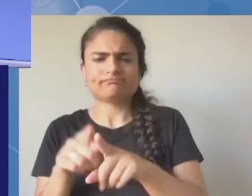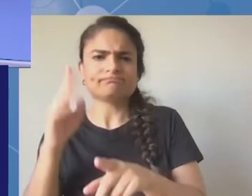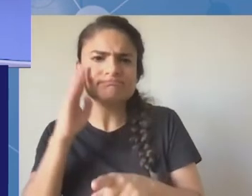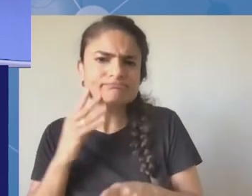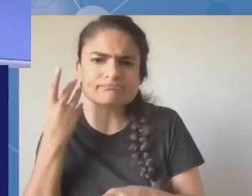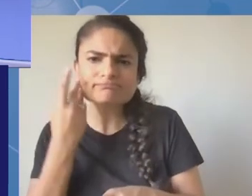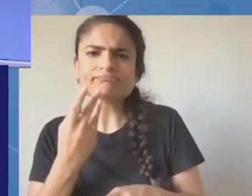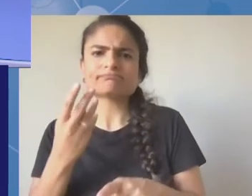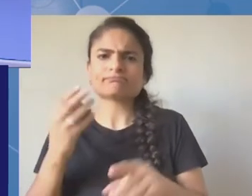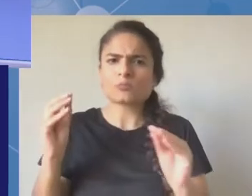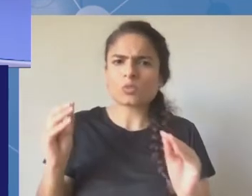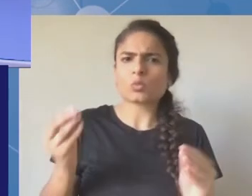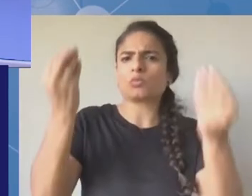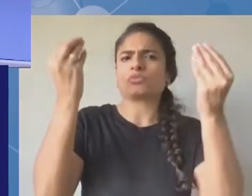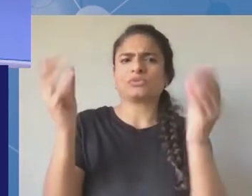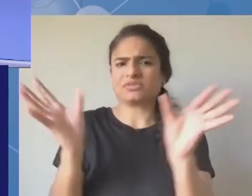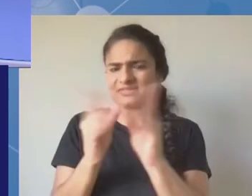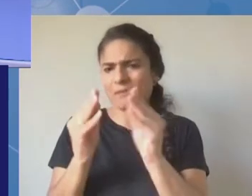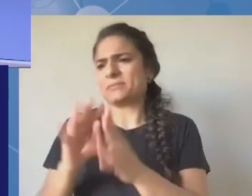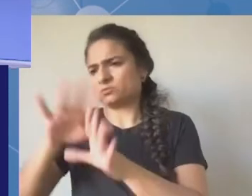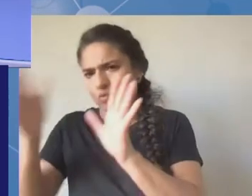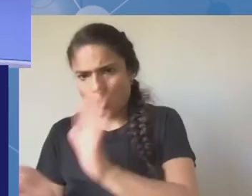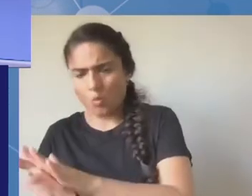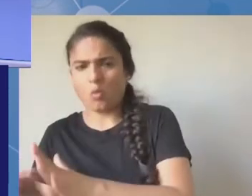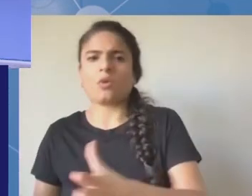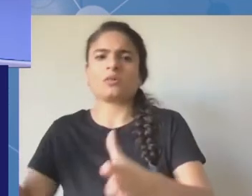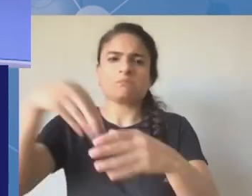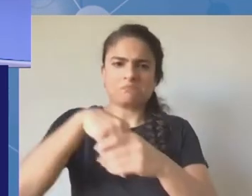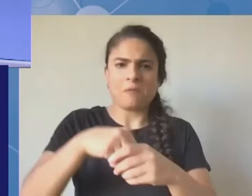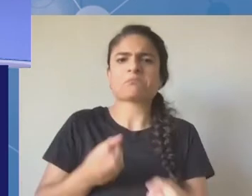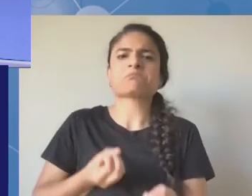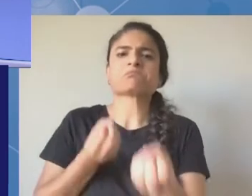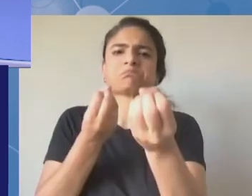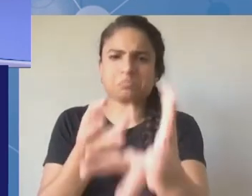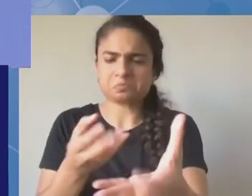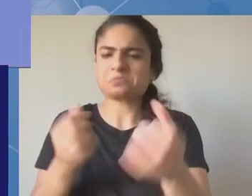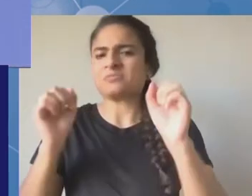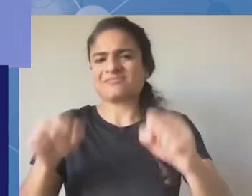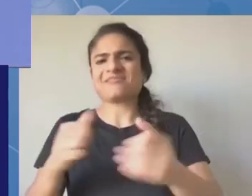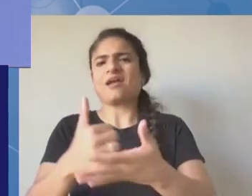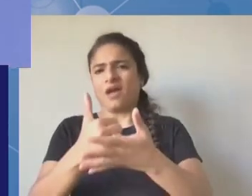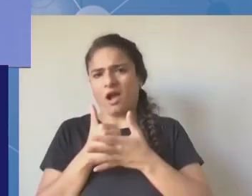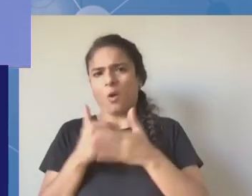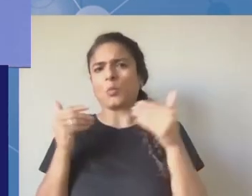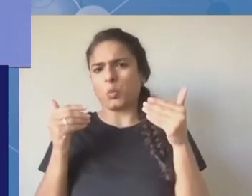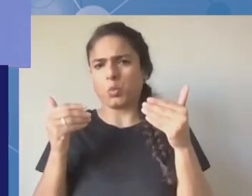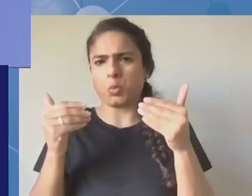you the way forward and it will help us thank you very much all right thank you very much thank you thank you for your comments please